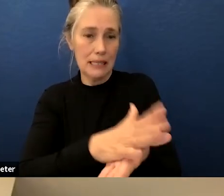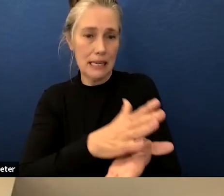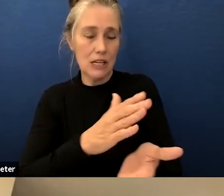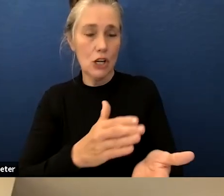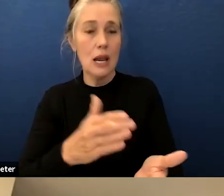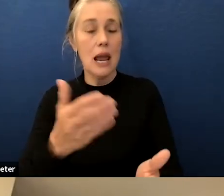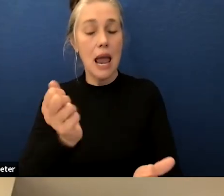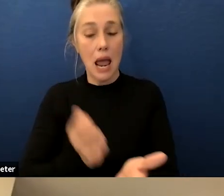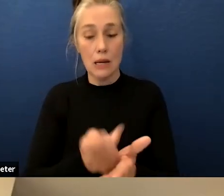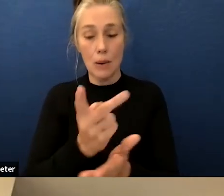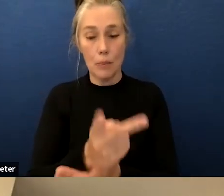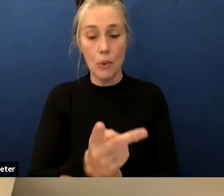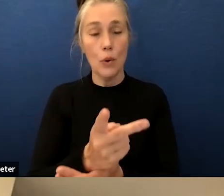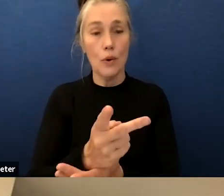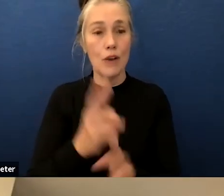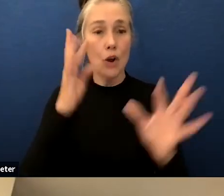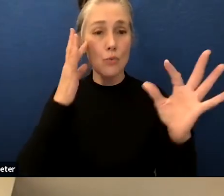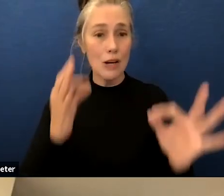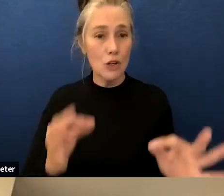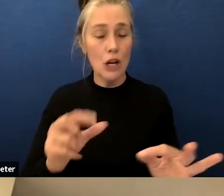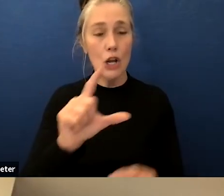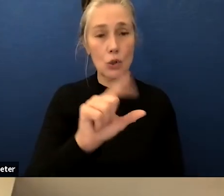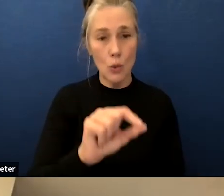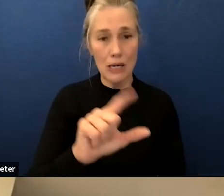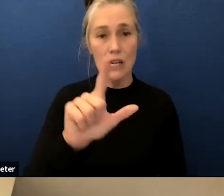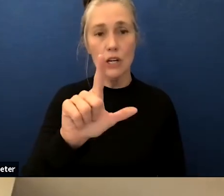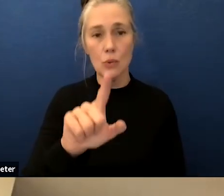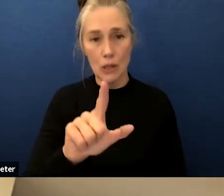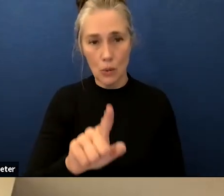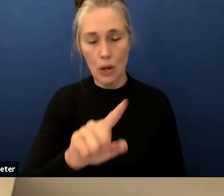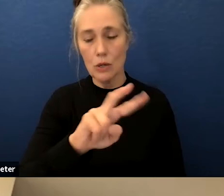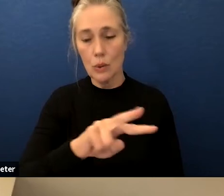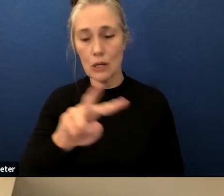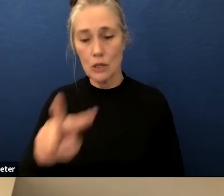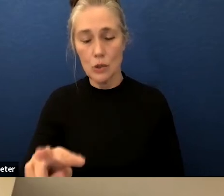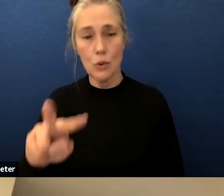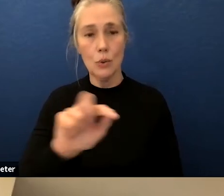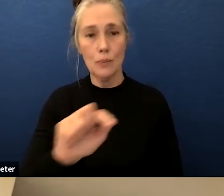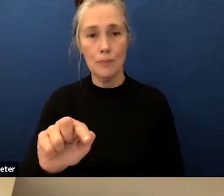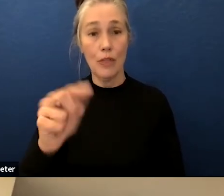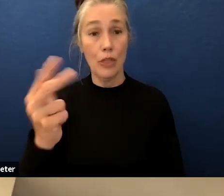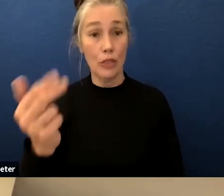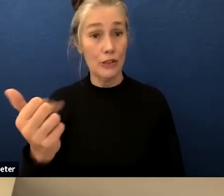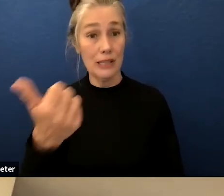resolution 2021-2021-2013 are there any questions